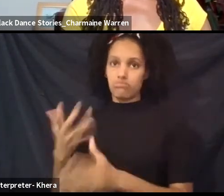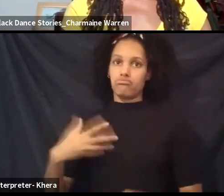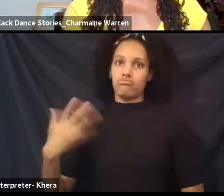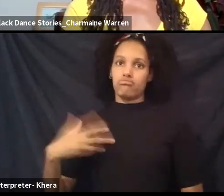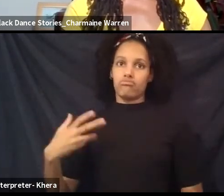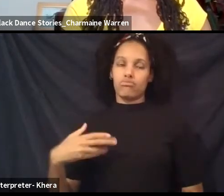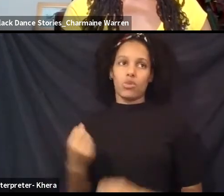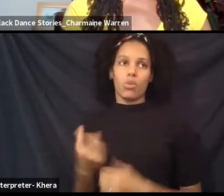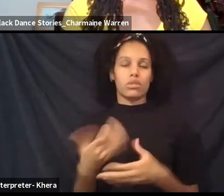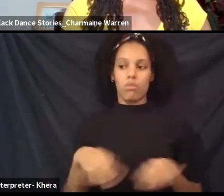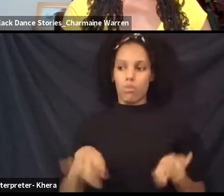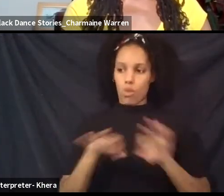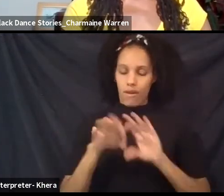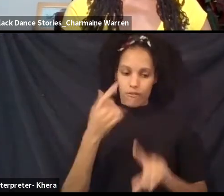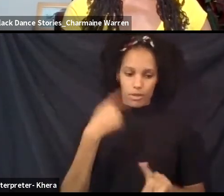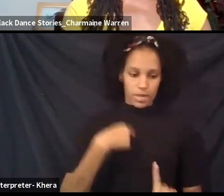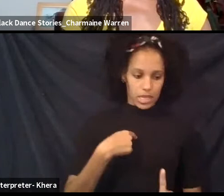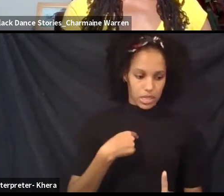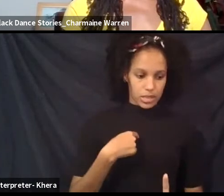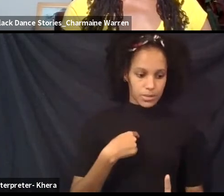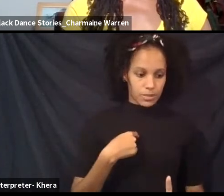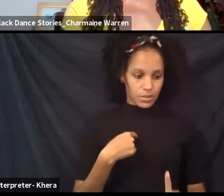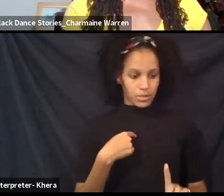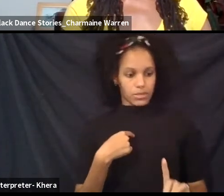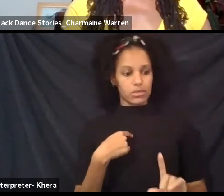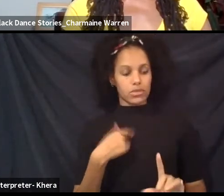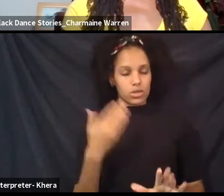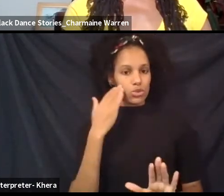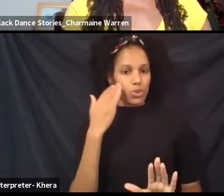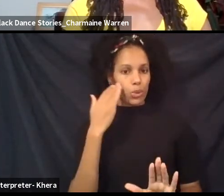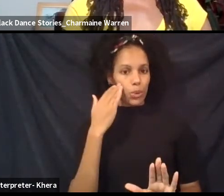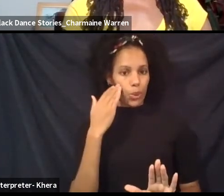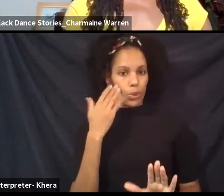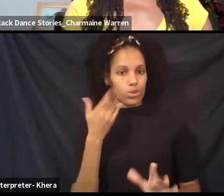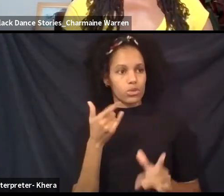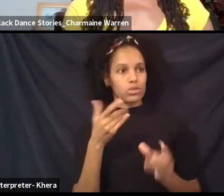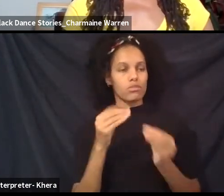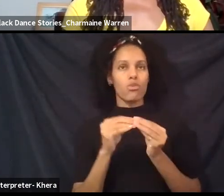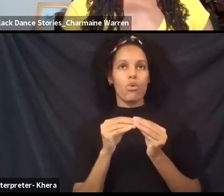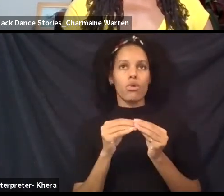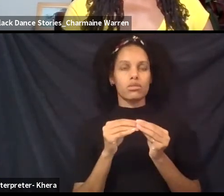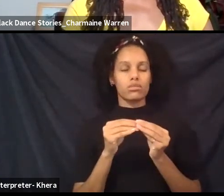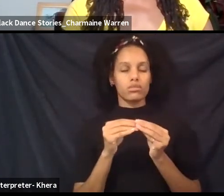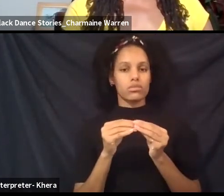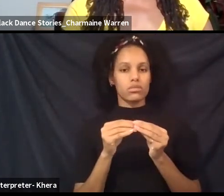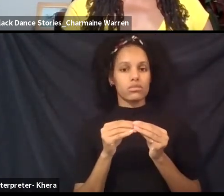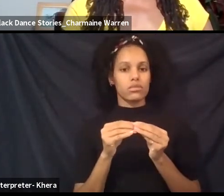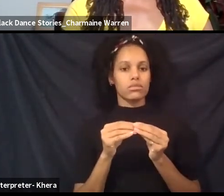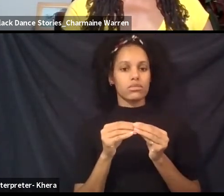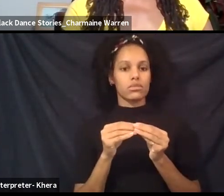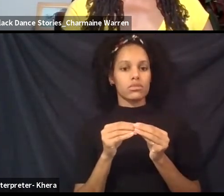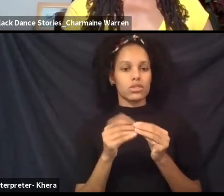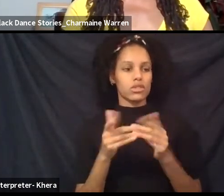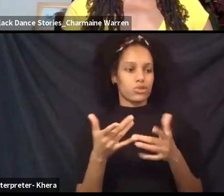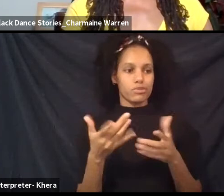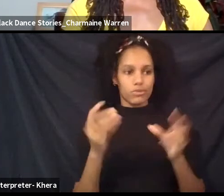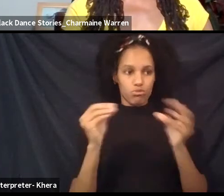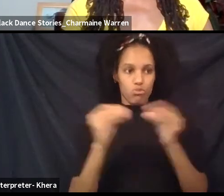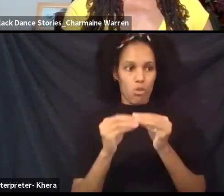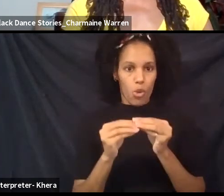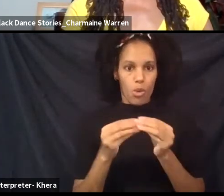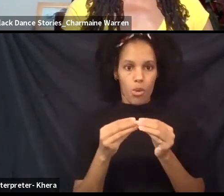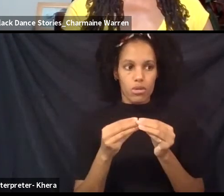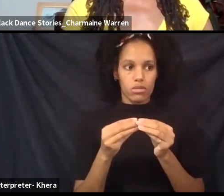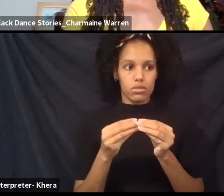just always knowing that there's multi, there's, there's more, more ways than a